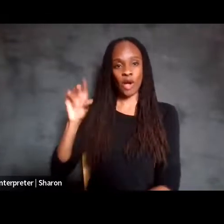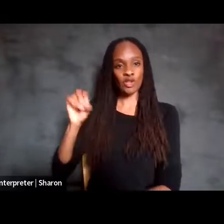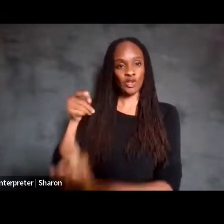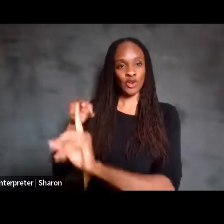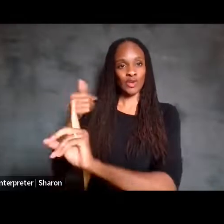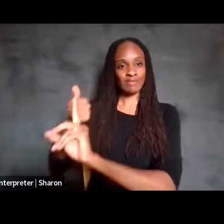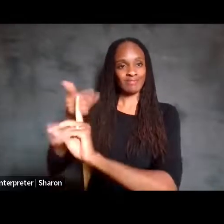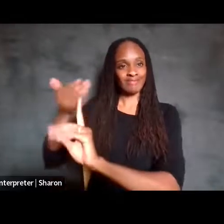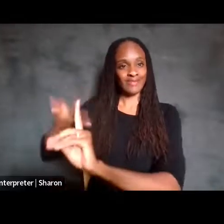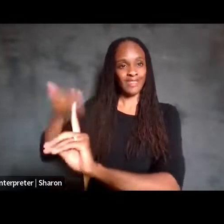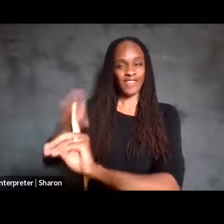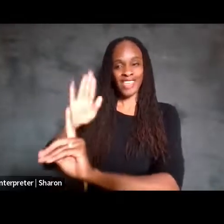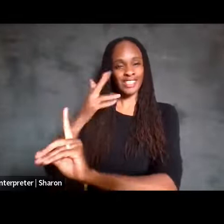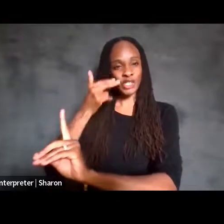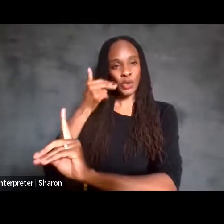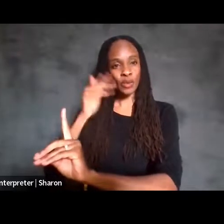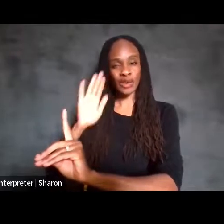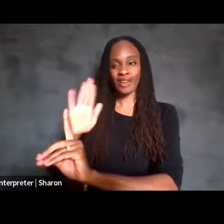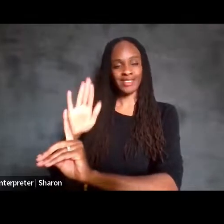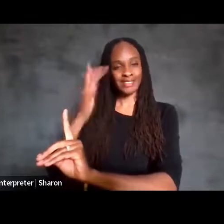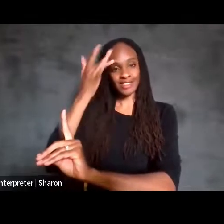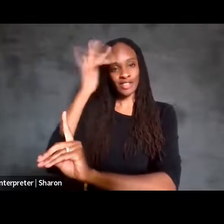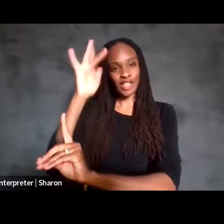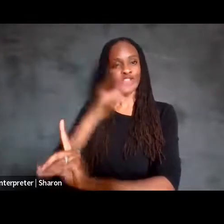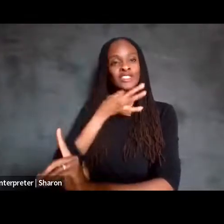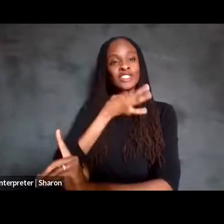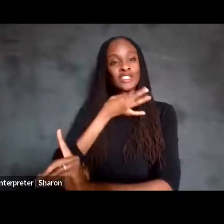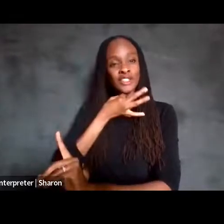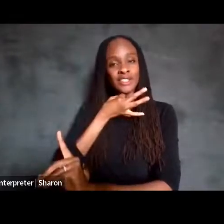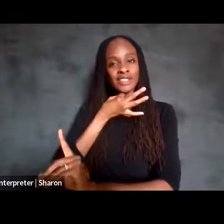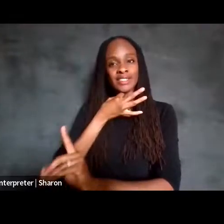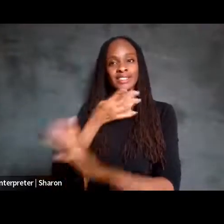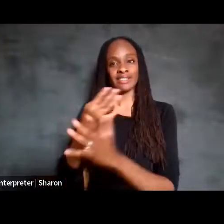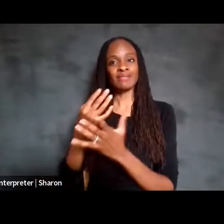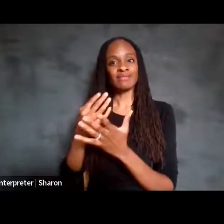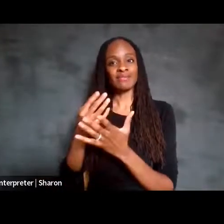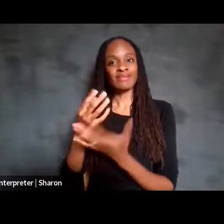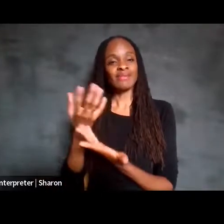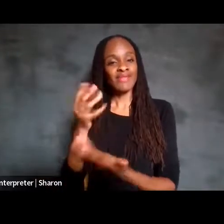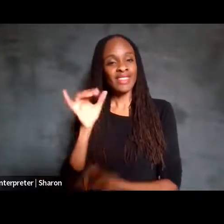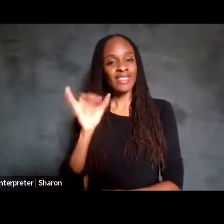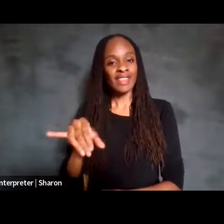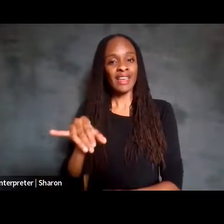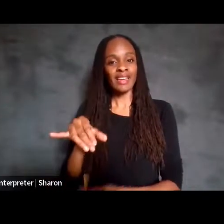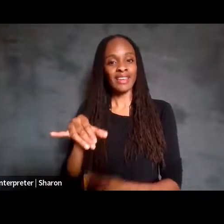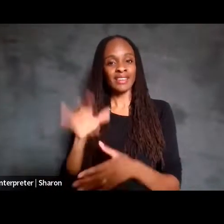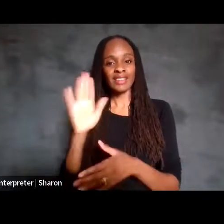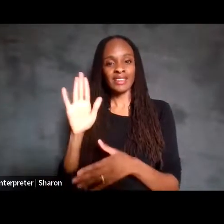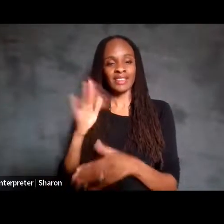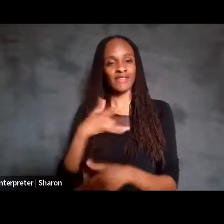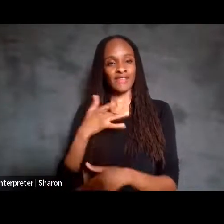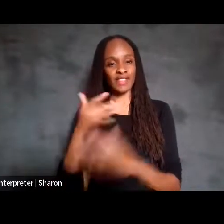humor, his intellectual curiosity, sense of justice, and work ethic,